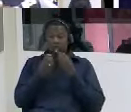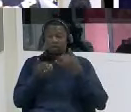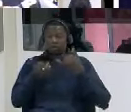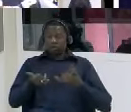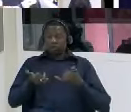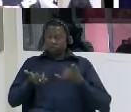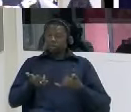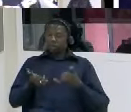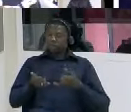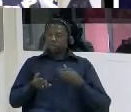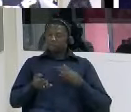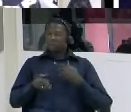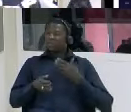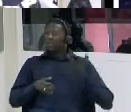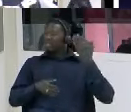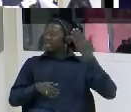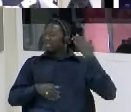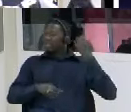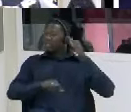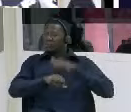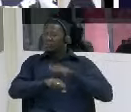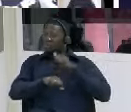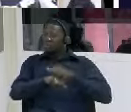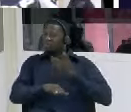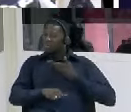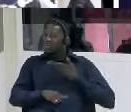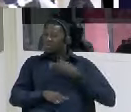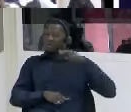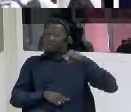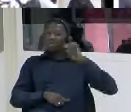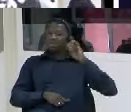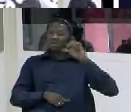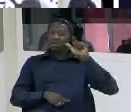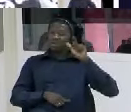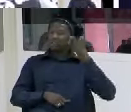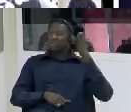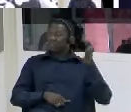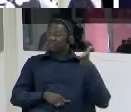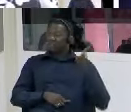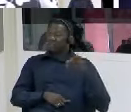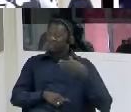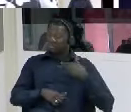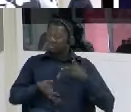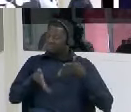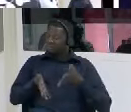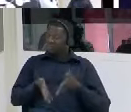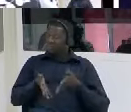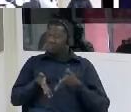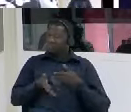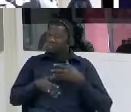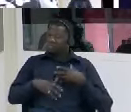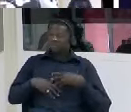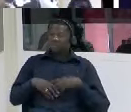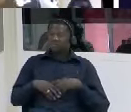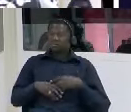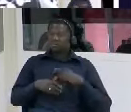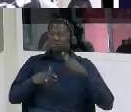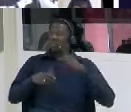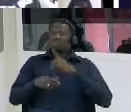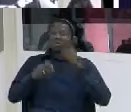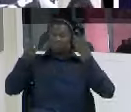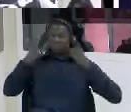due to the torture i have experience at the nia i am right now handicapped